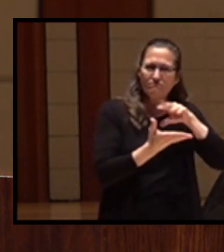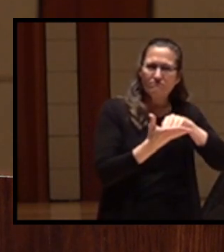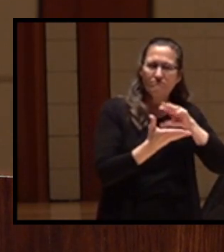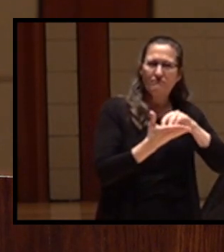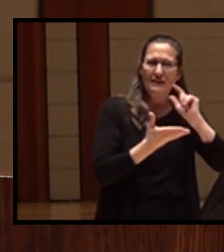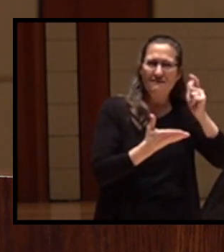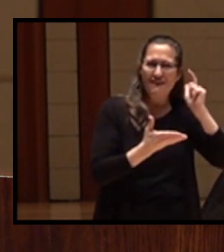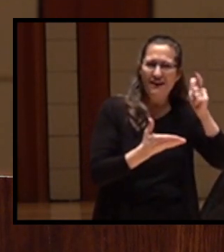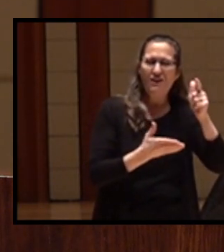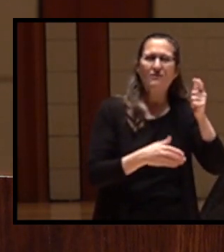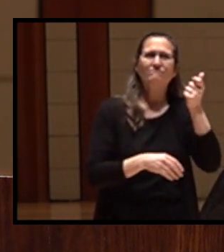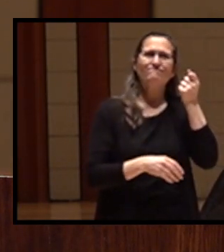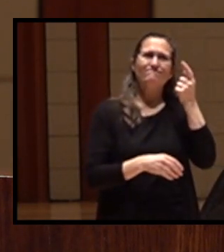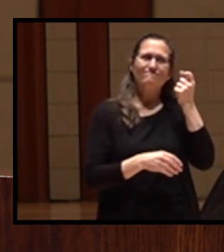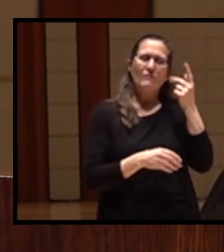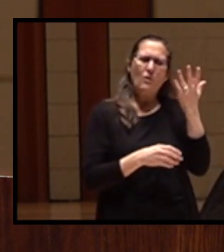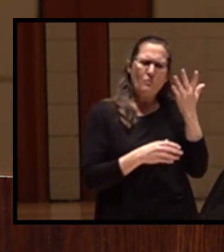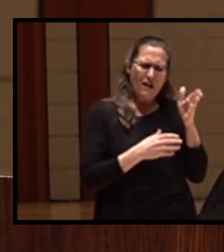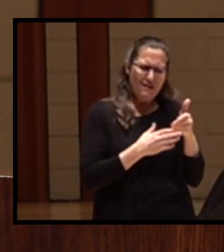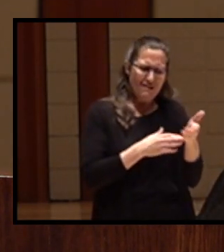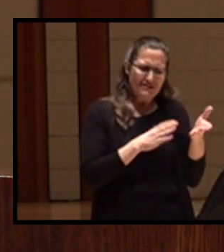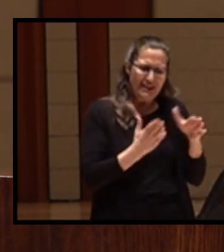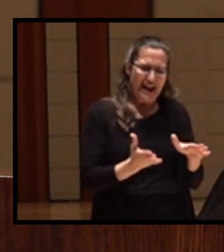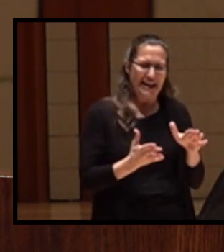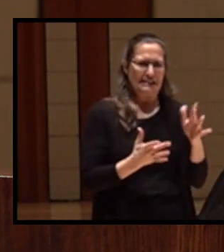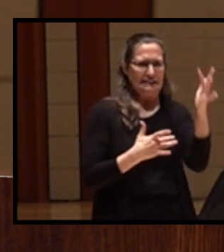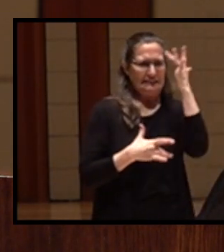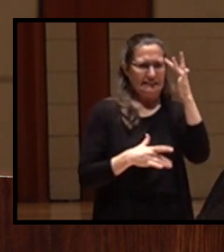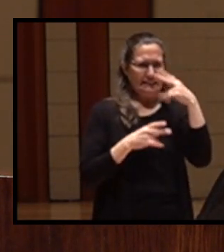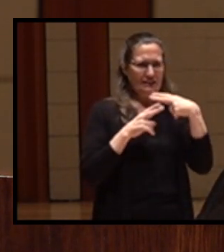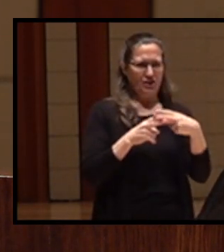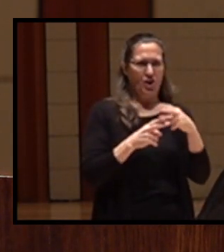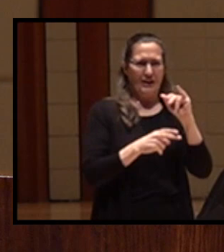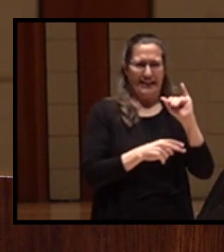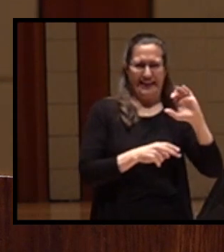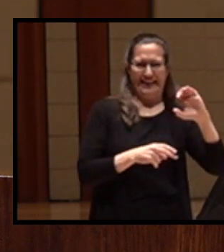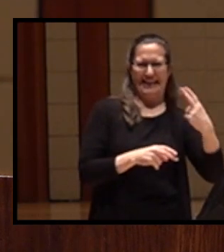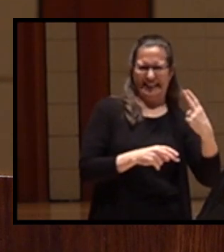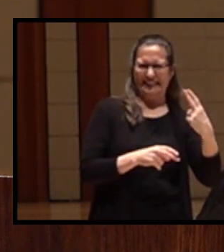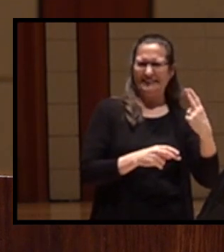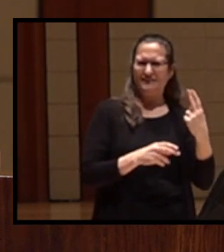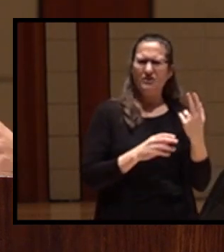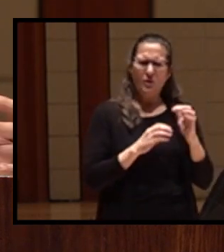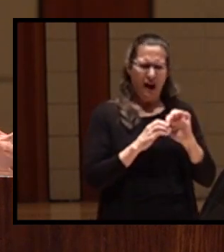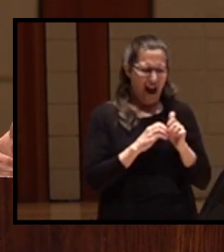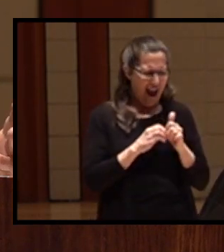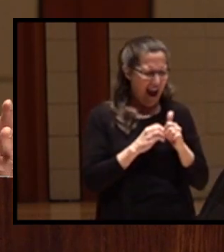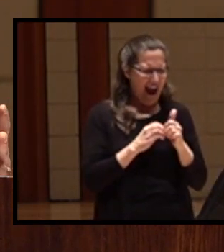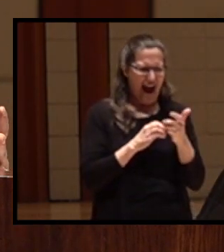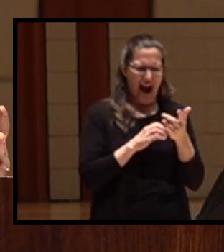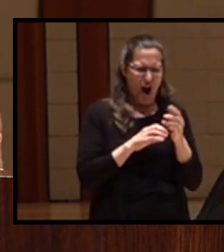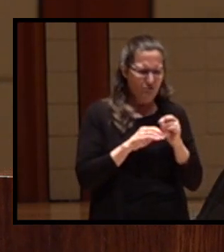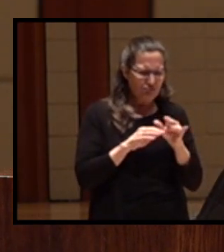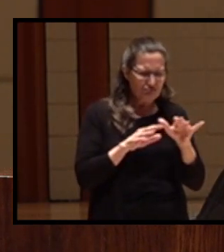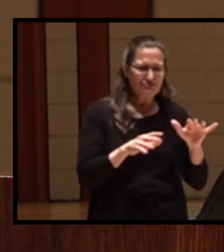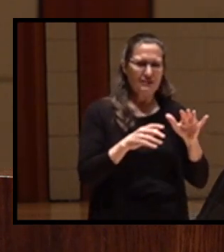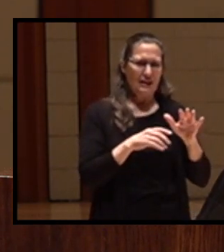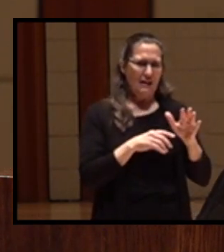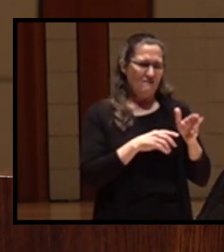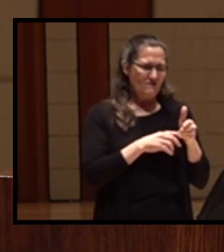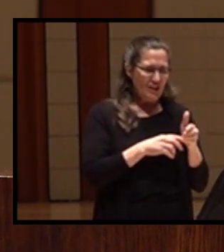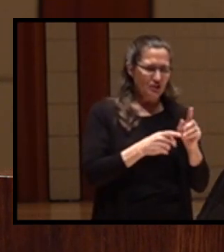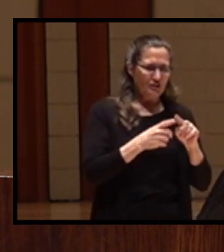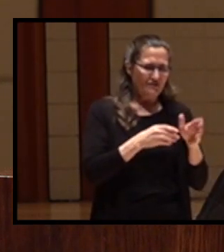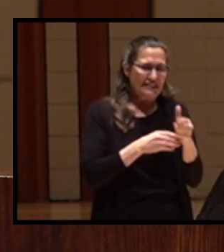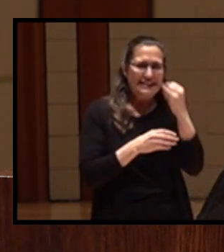understood that the fish died because of a fish disease called ick. Ick spreads from fish to fish when there isn't